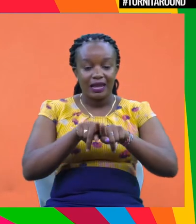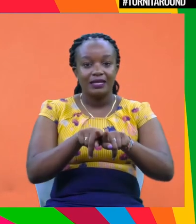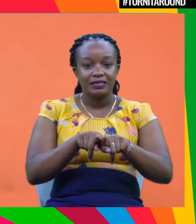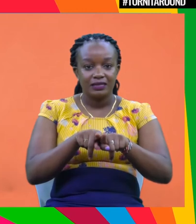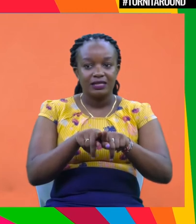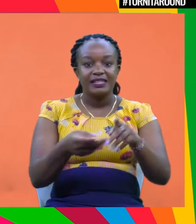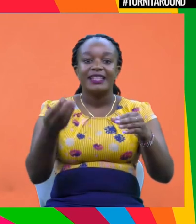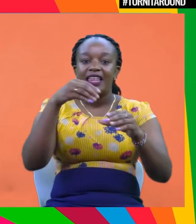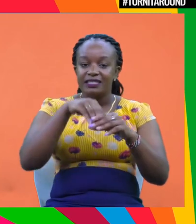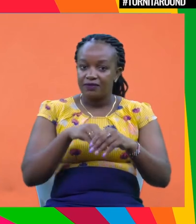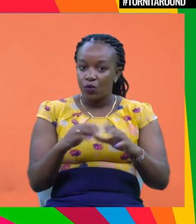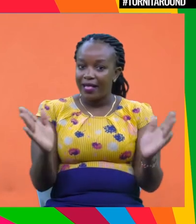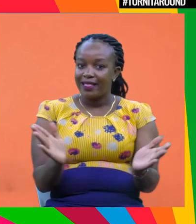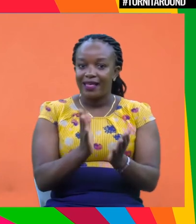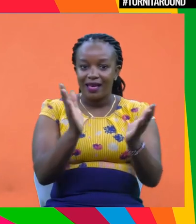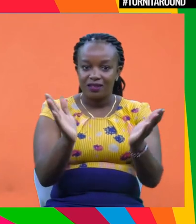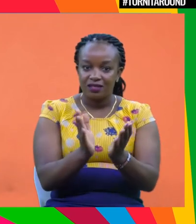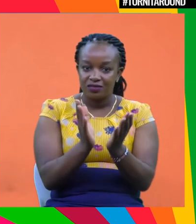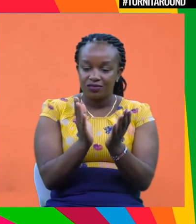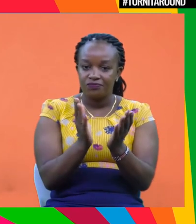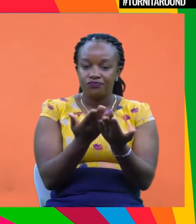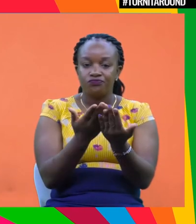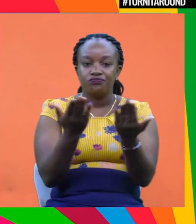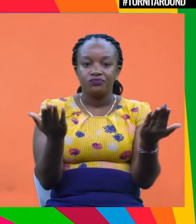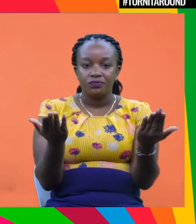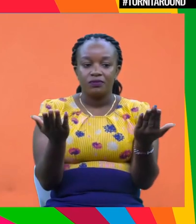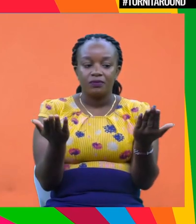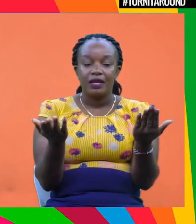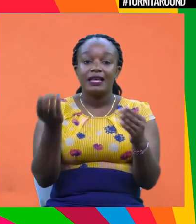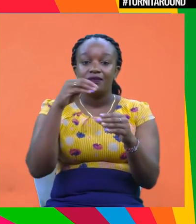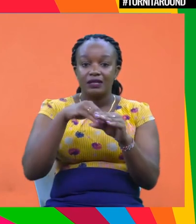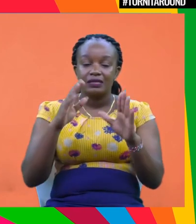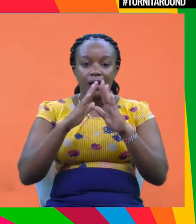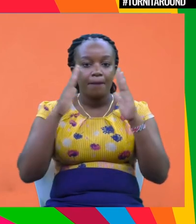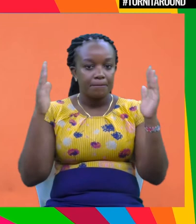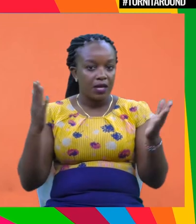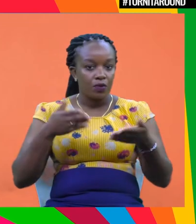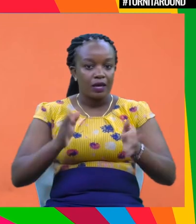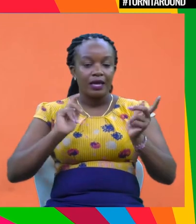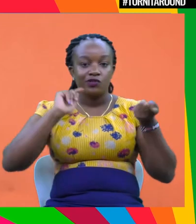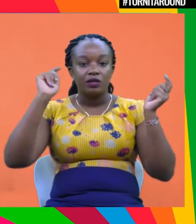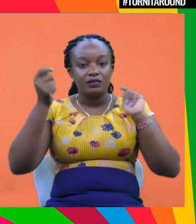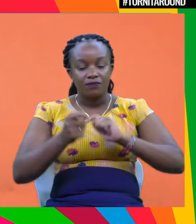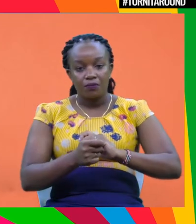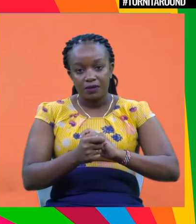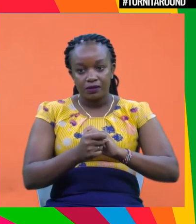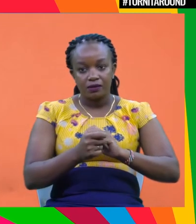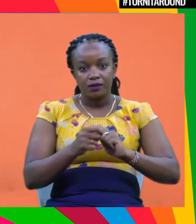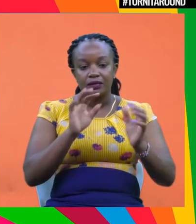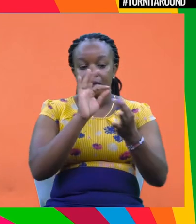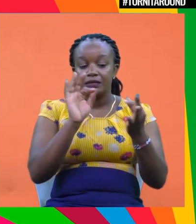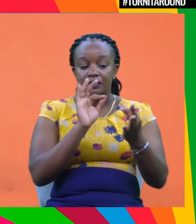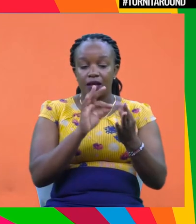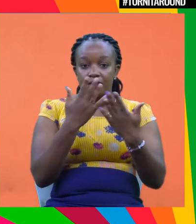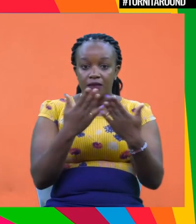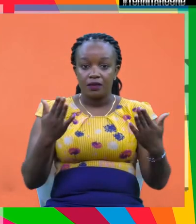incentives to encourage companies to invest and to invest in a big way in transforming how they operate. A second